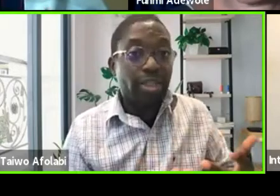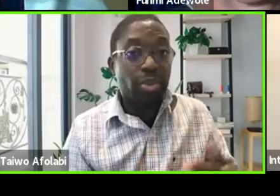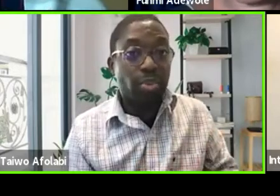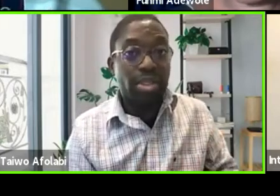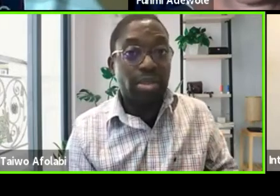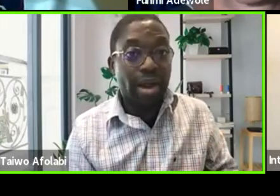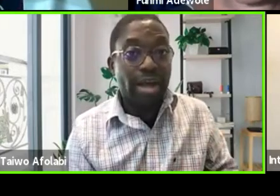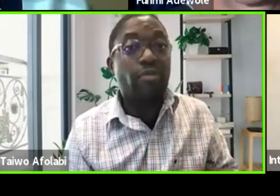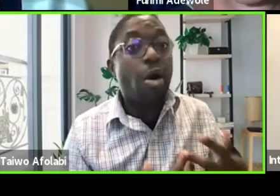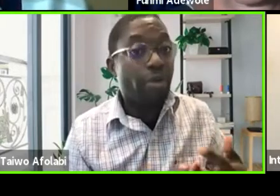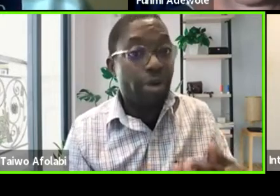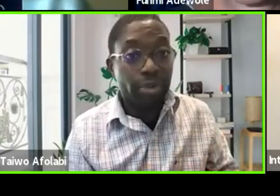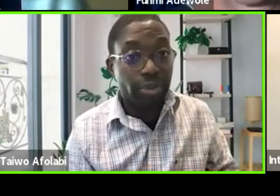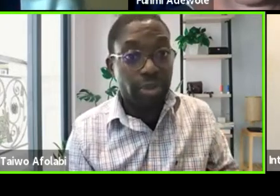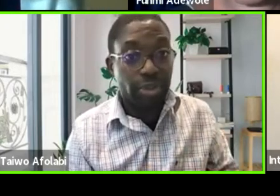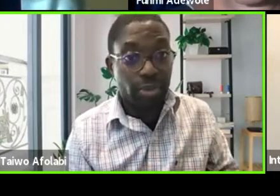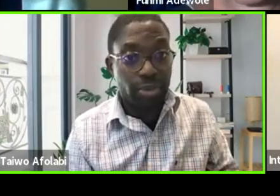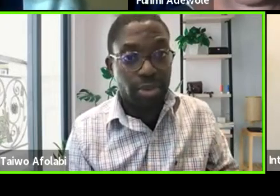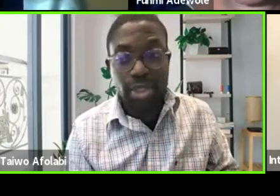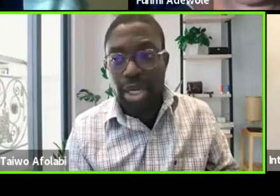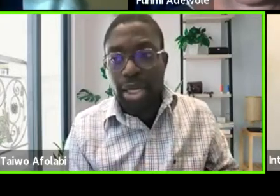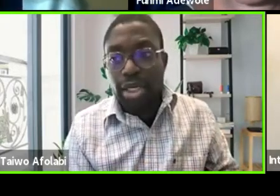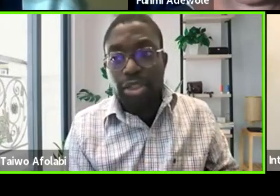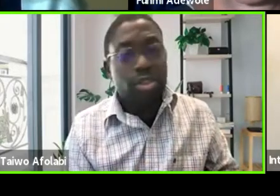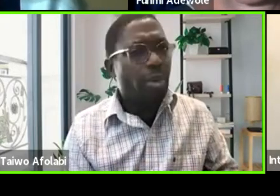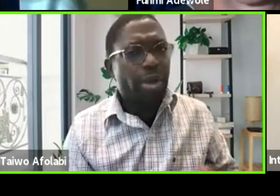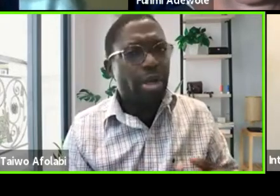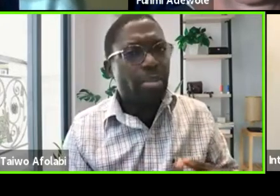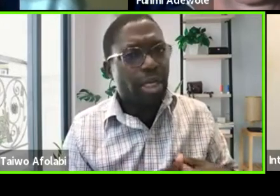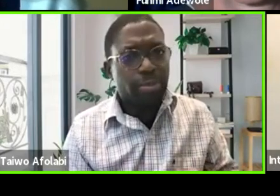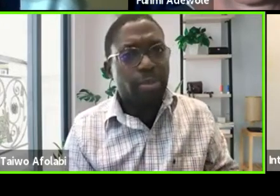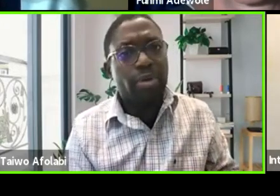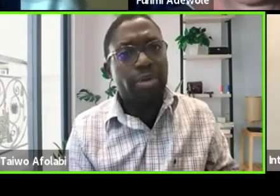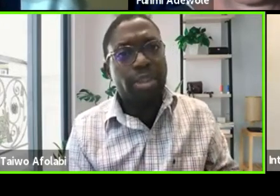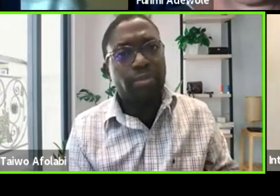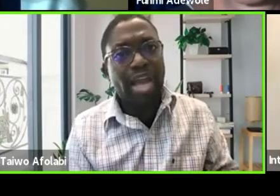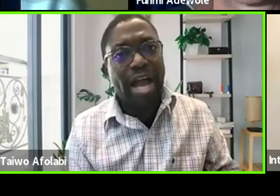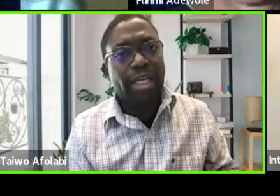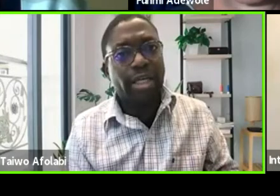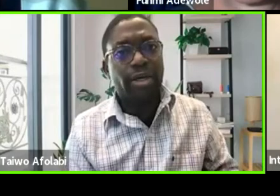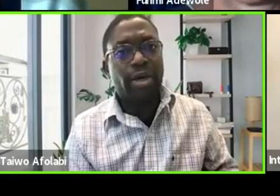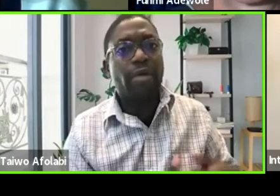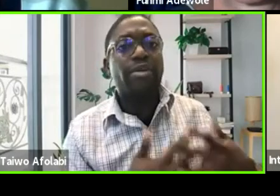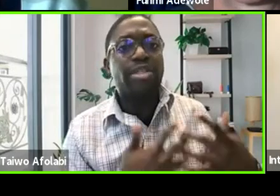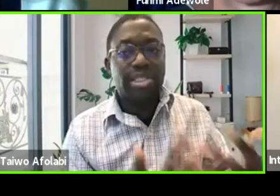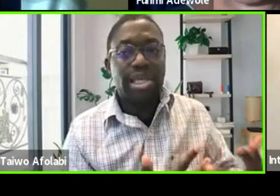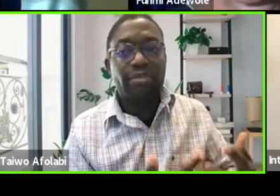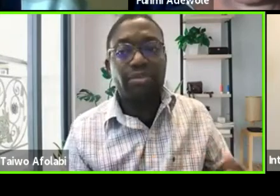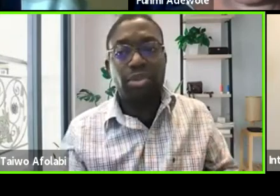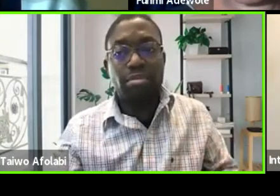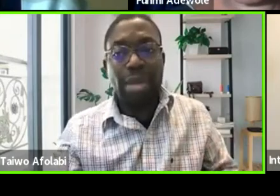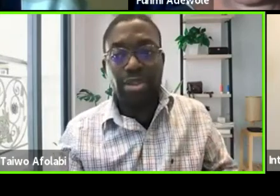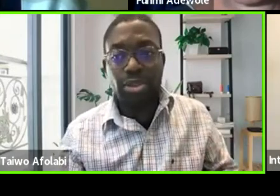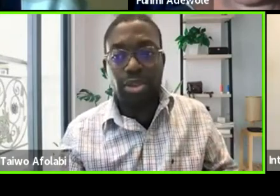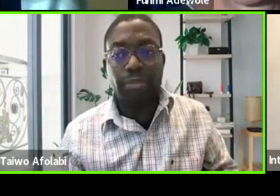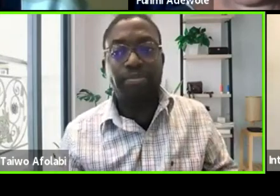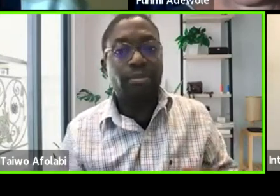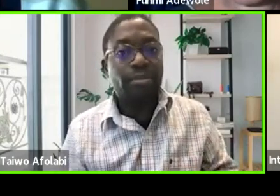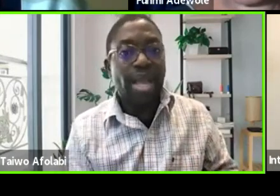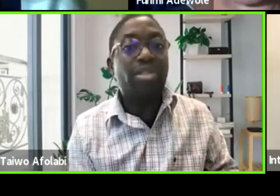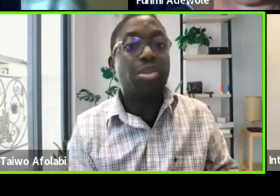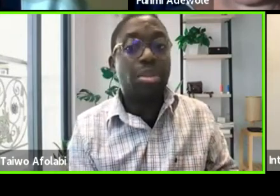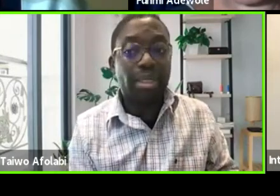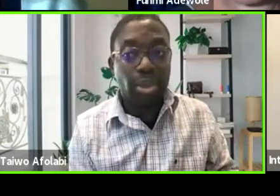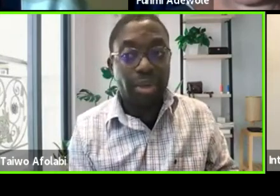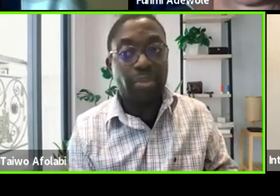we're engaging with kind of offer us to discourse. Today, we're going to be exploring the idea of self dramaturgy